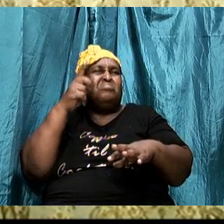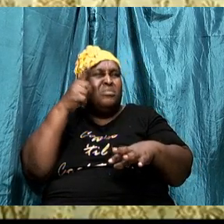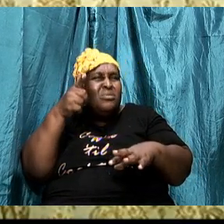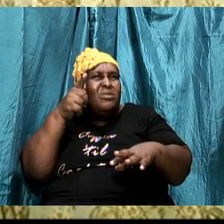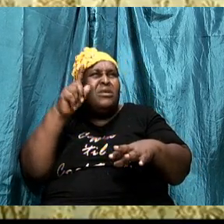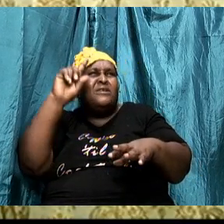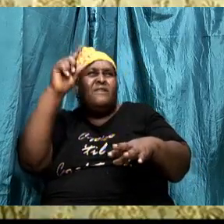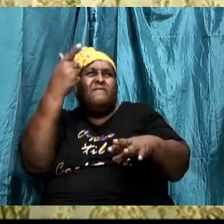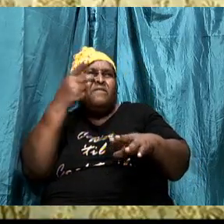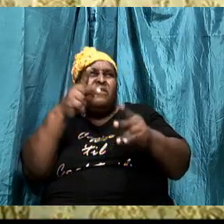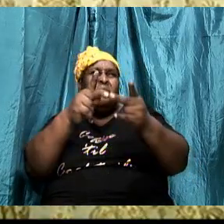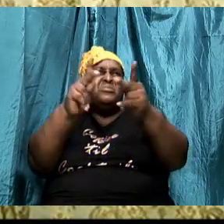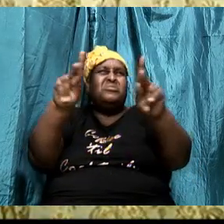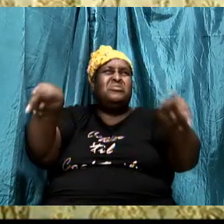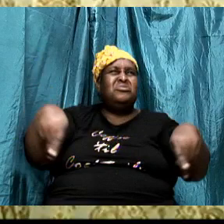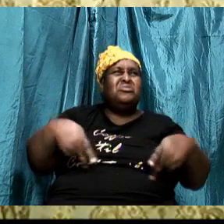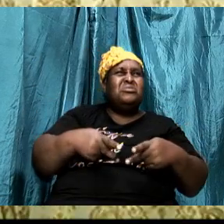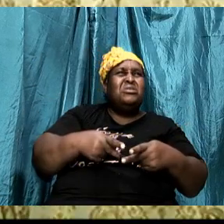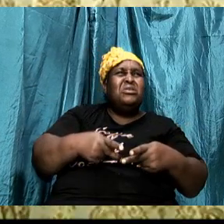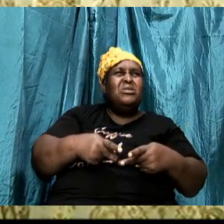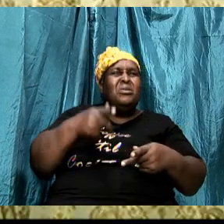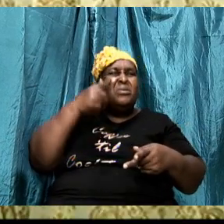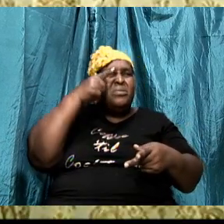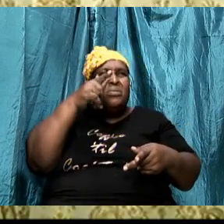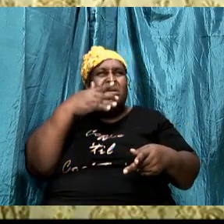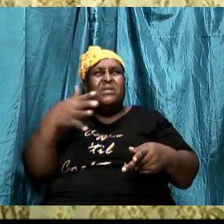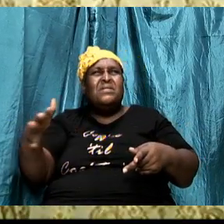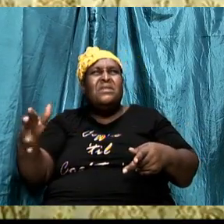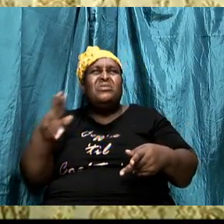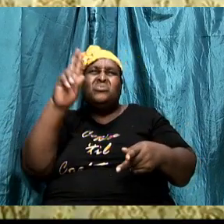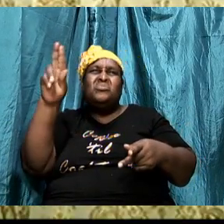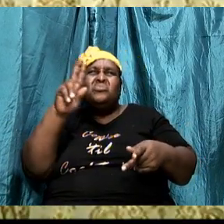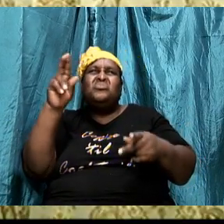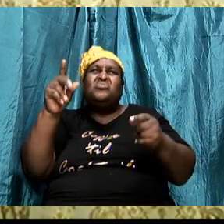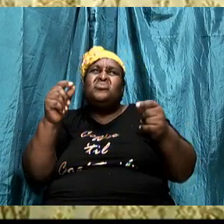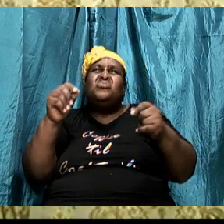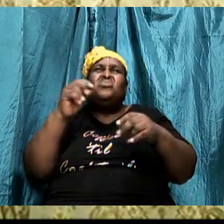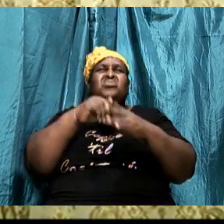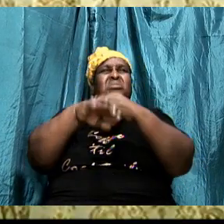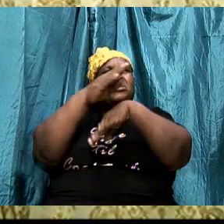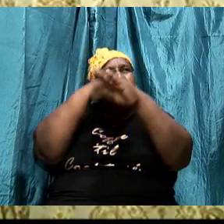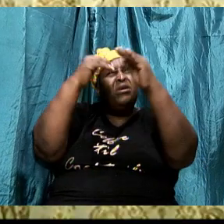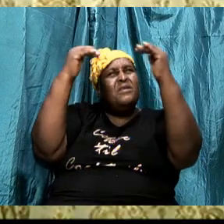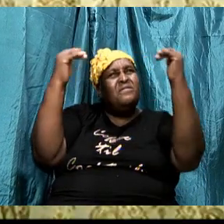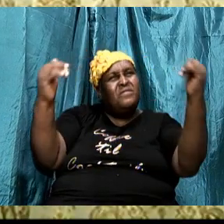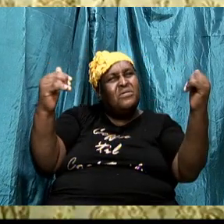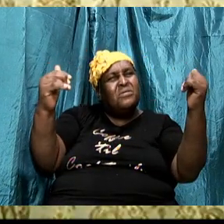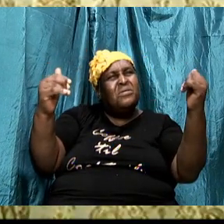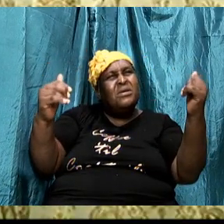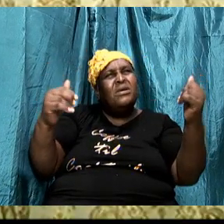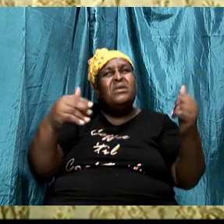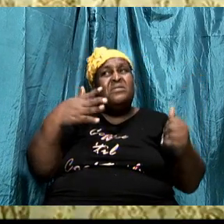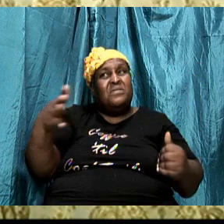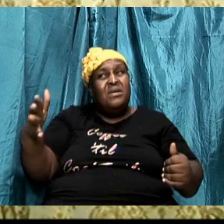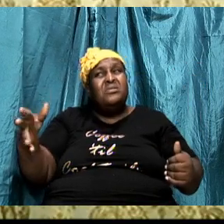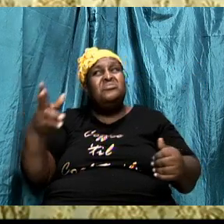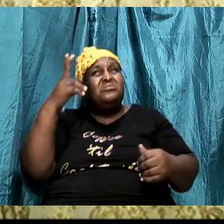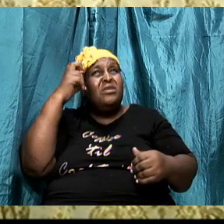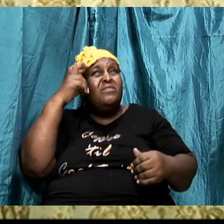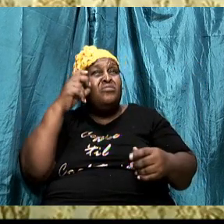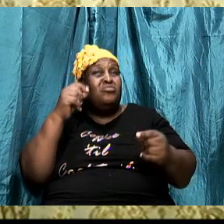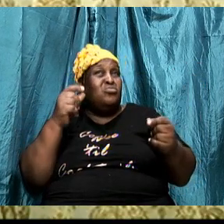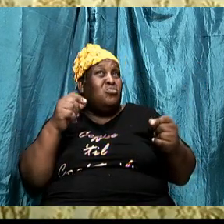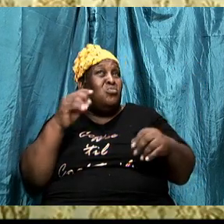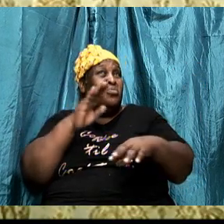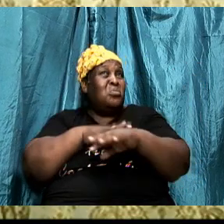We are going to look at the things that he used to do in heaven. We are going to look at him coming on earth. We are going to uncover the adversary. So